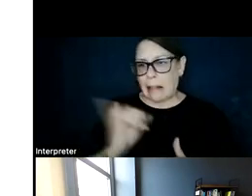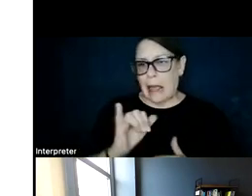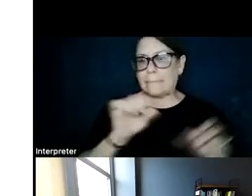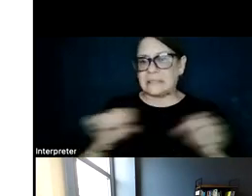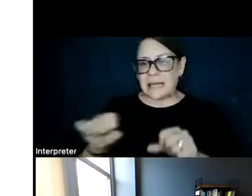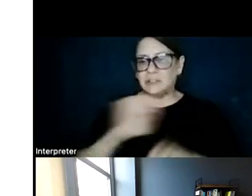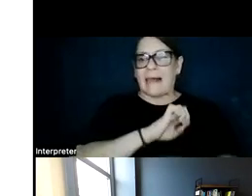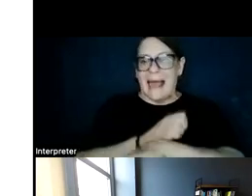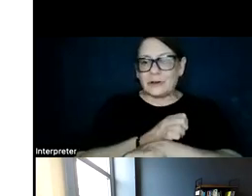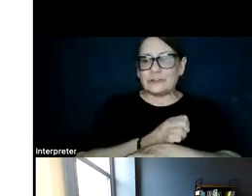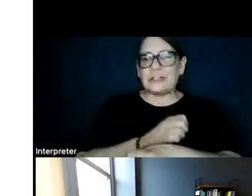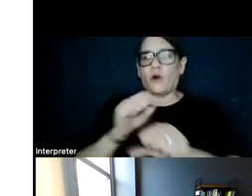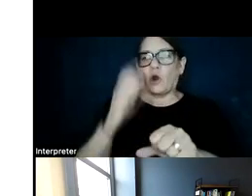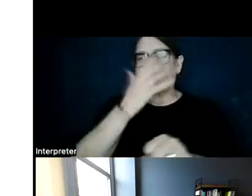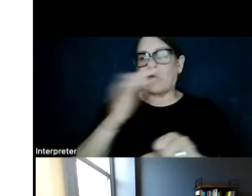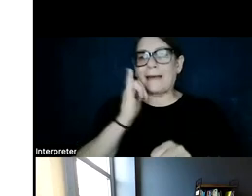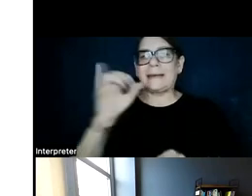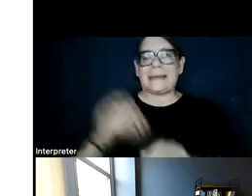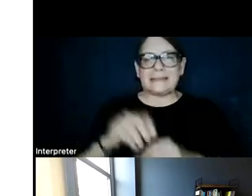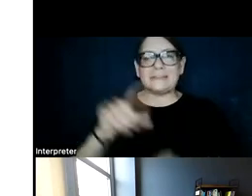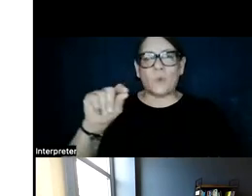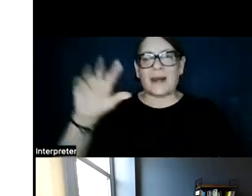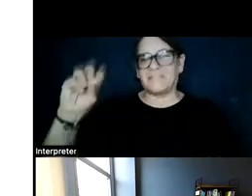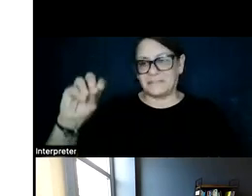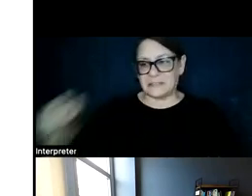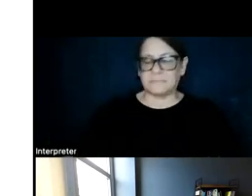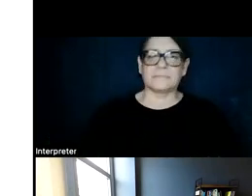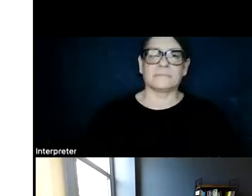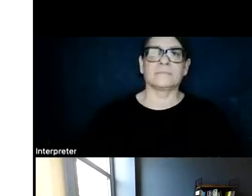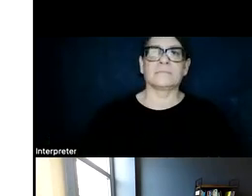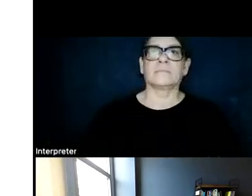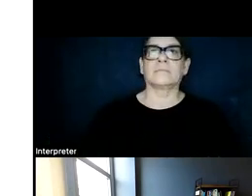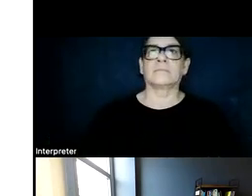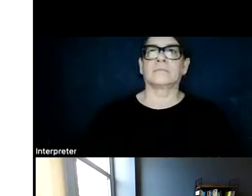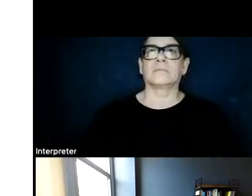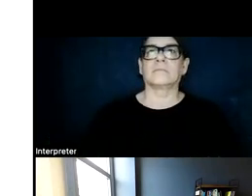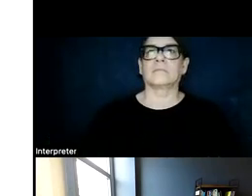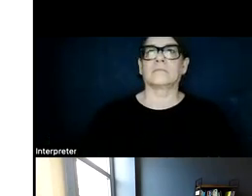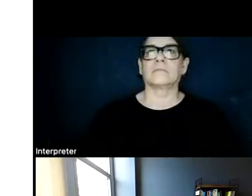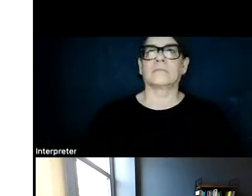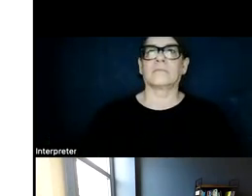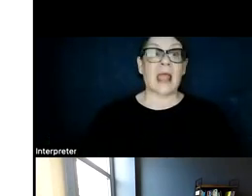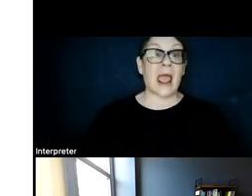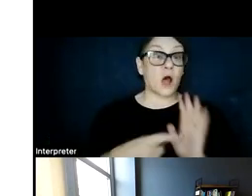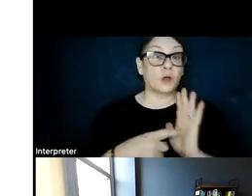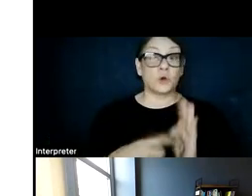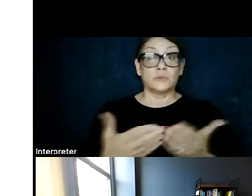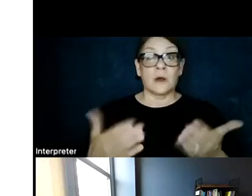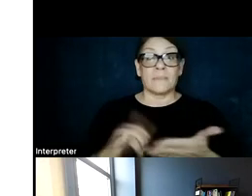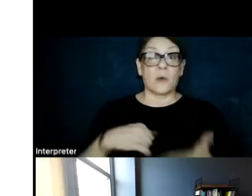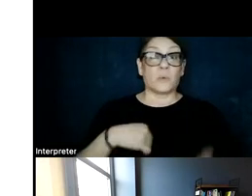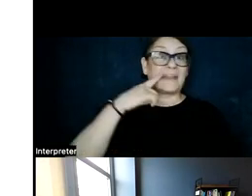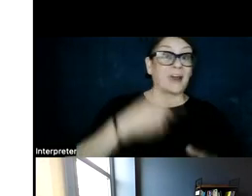landscape could look like in 2050. And I'll contrast that with scenarios that we deem higher impact versus those